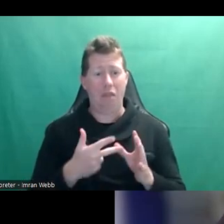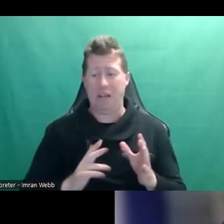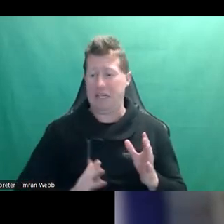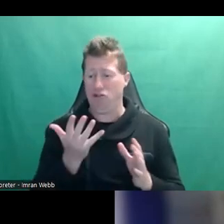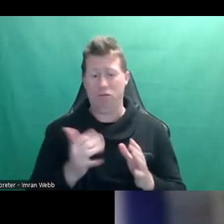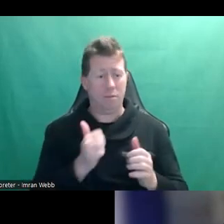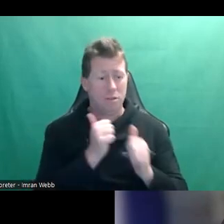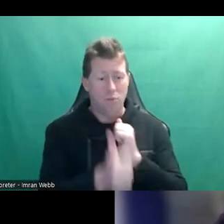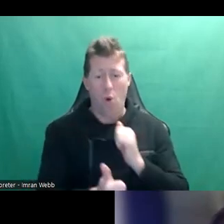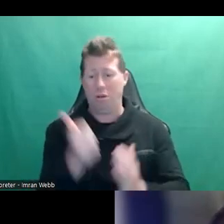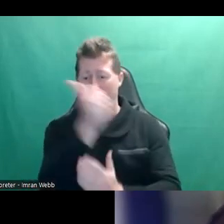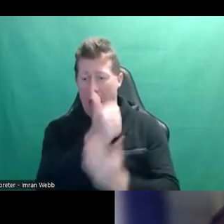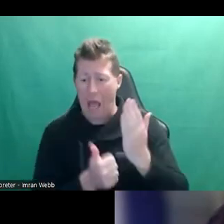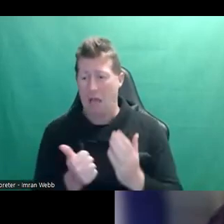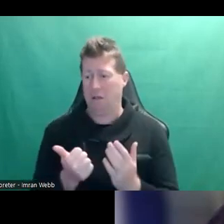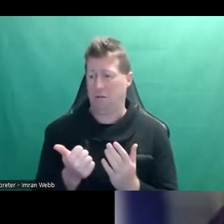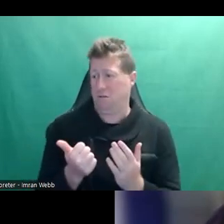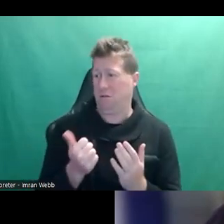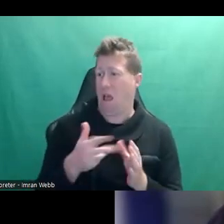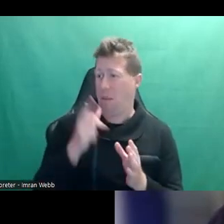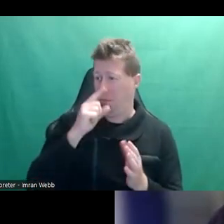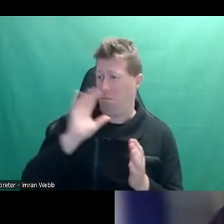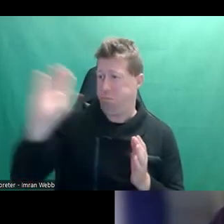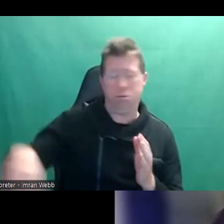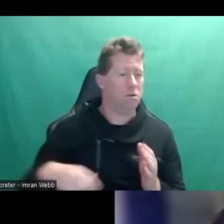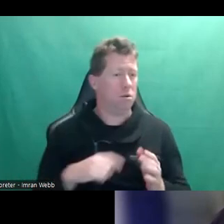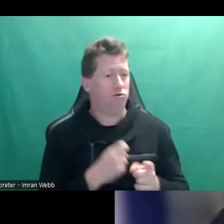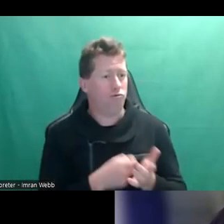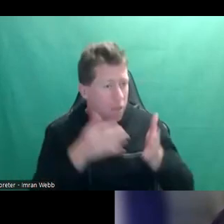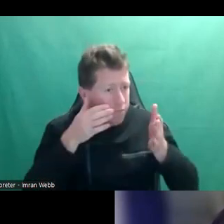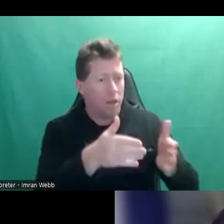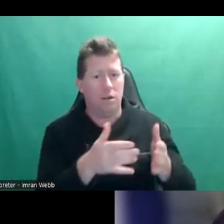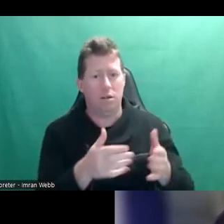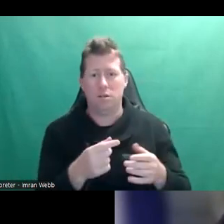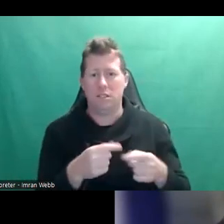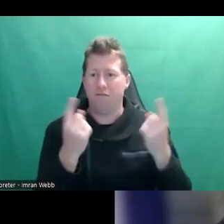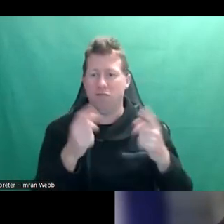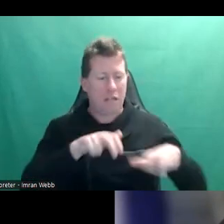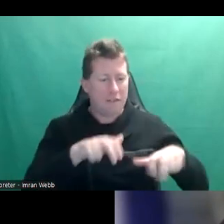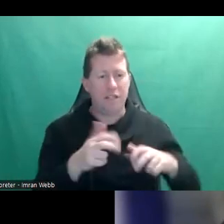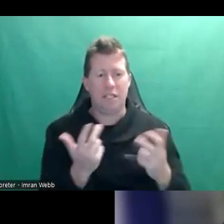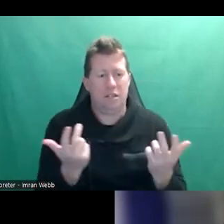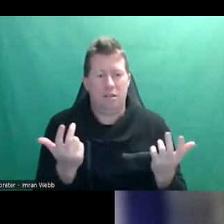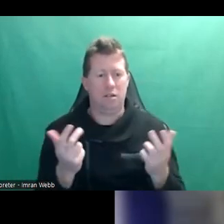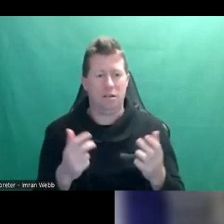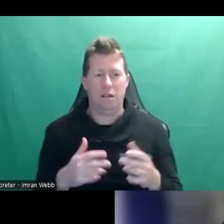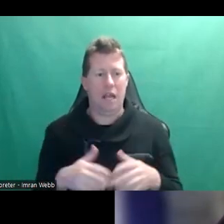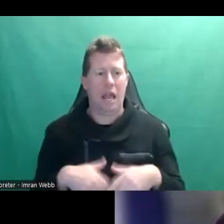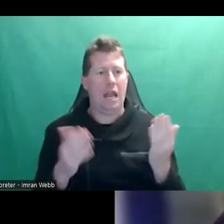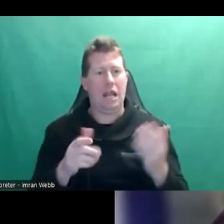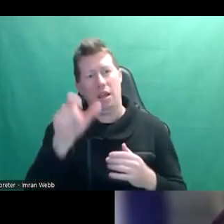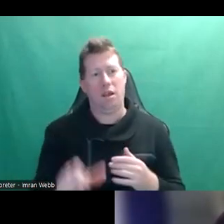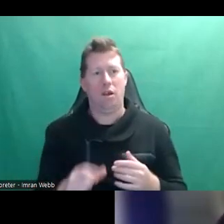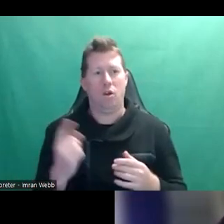and that may carry through into adulthood as well. You know, any individual's sexual